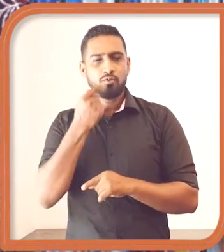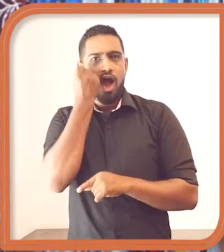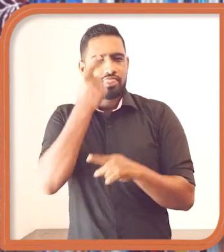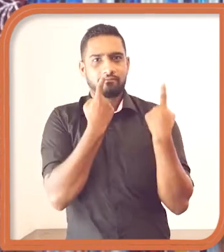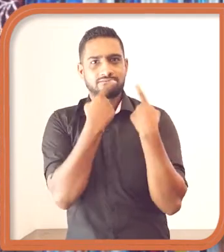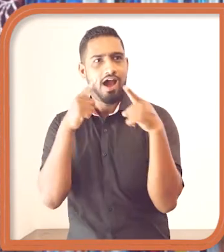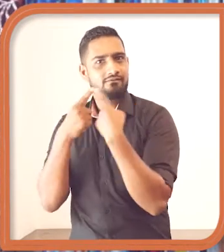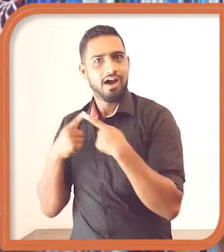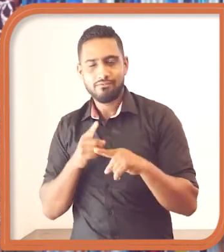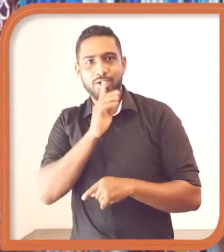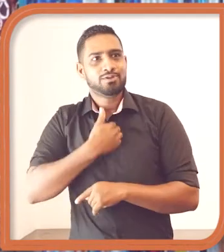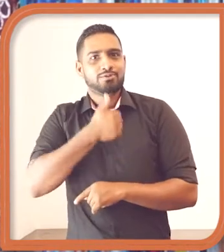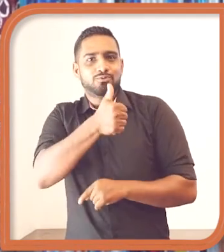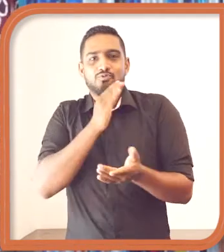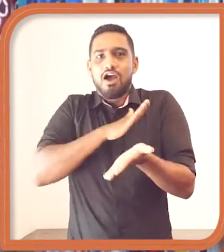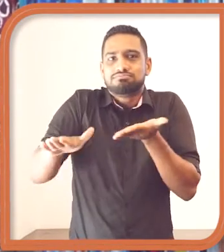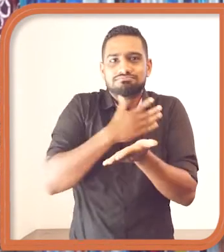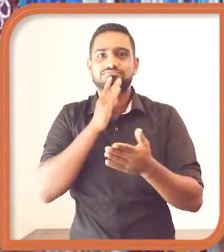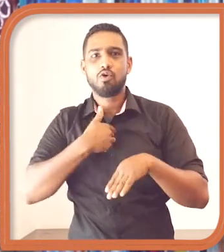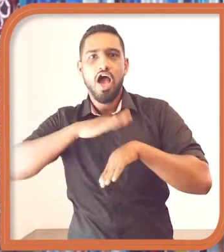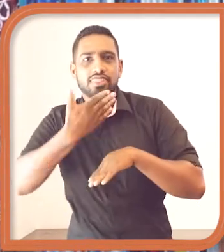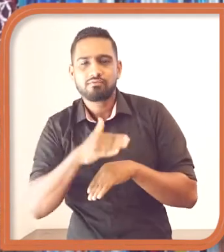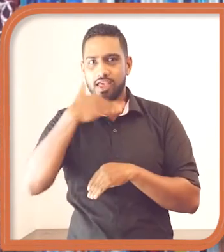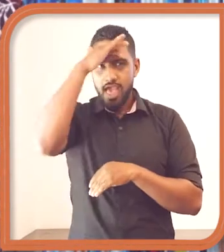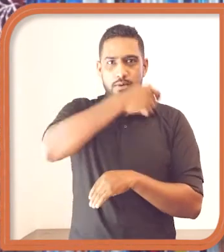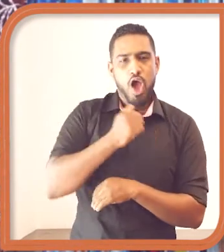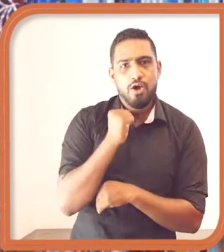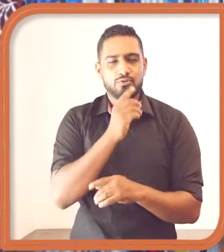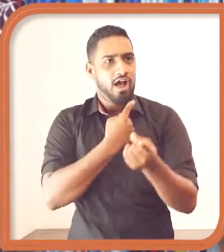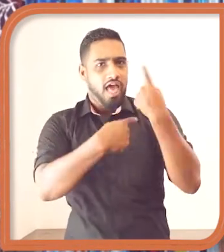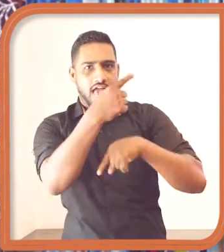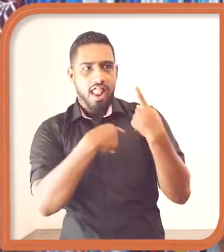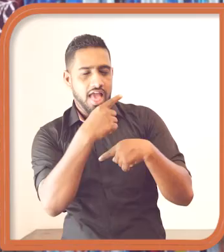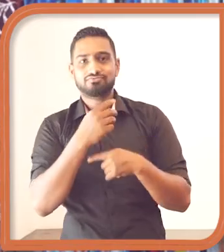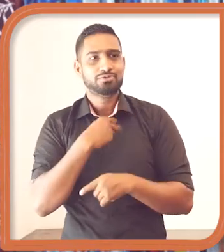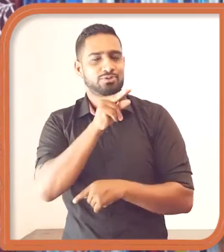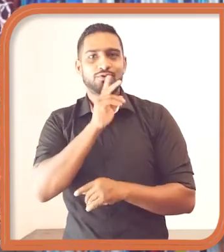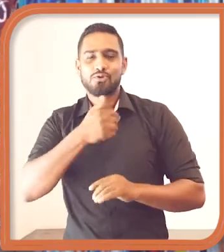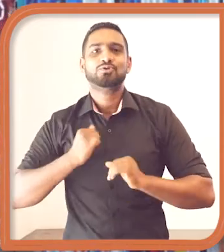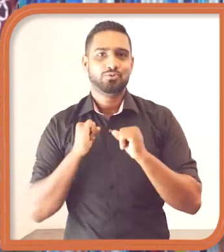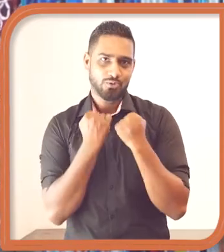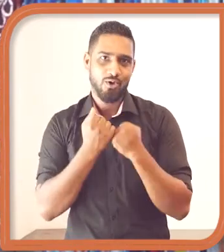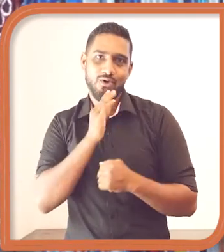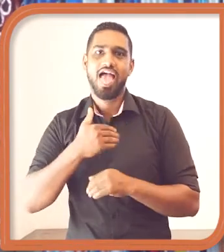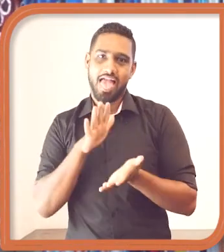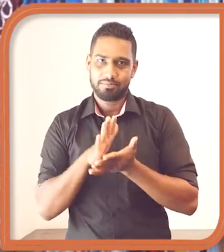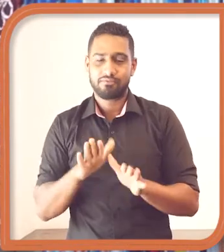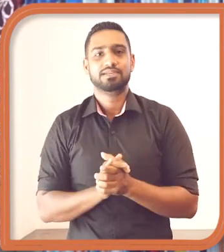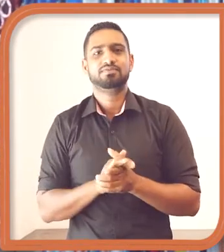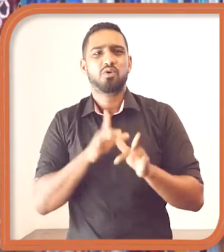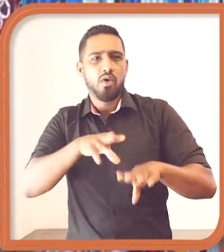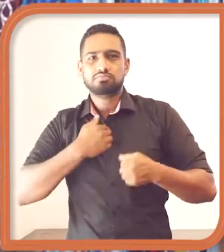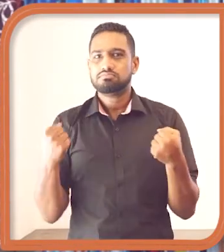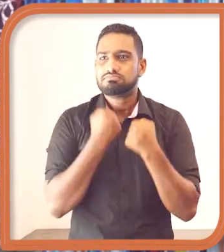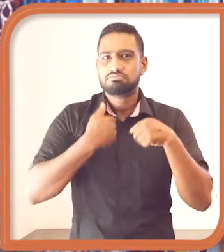and it's so nice to listen to them sharing about their insight about leadership and what leadership means to them and what are the challenges